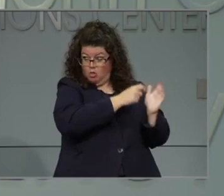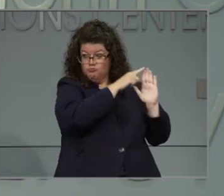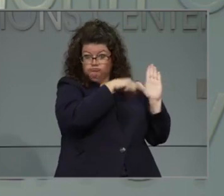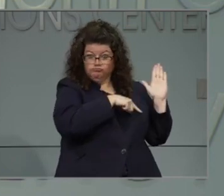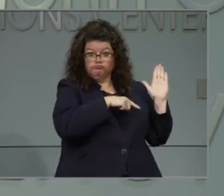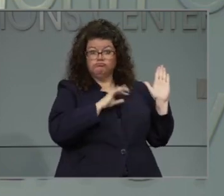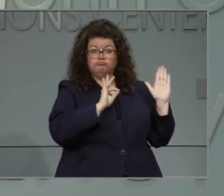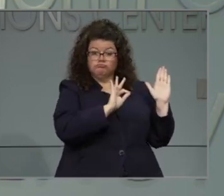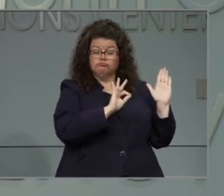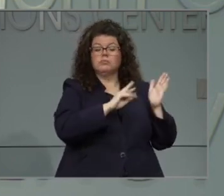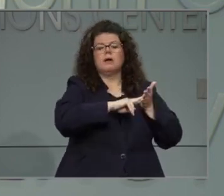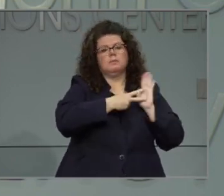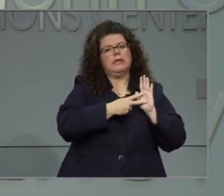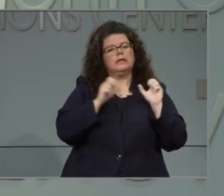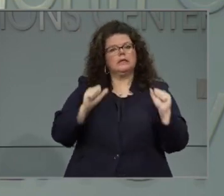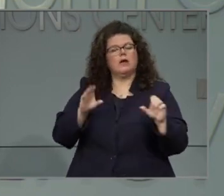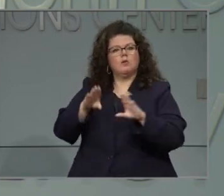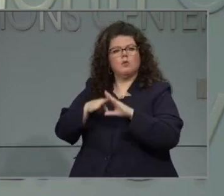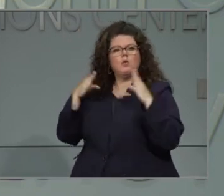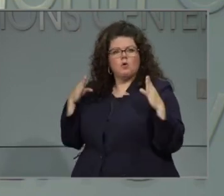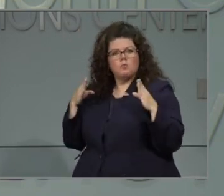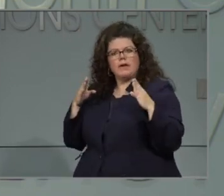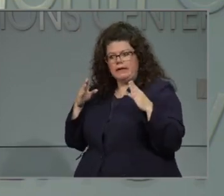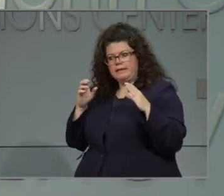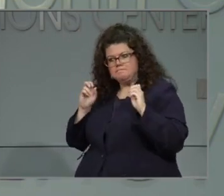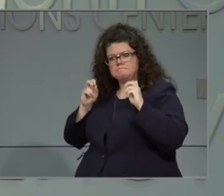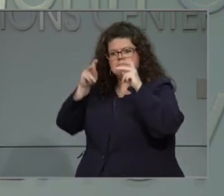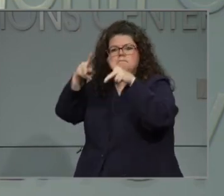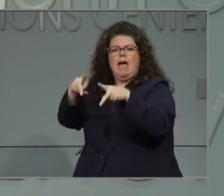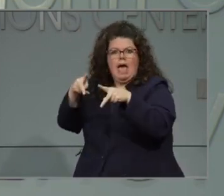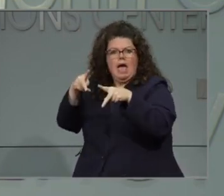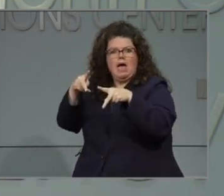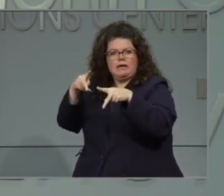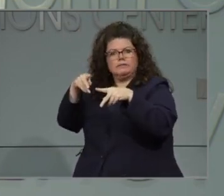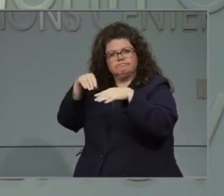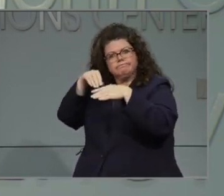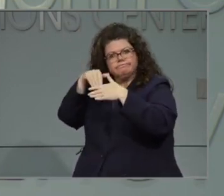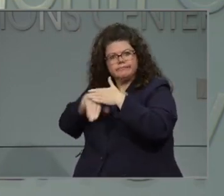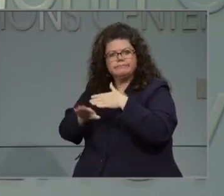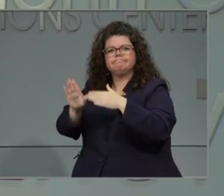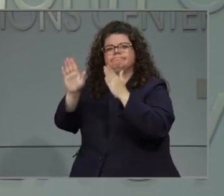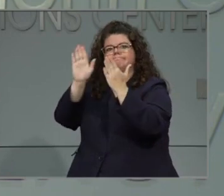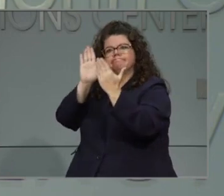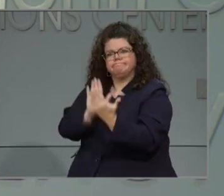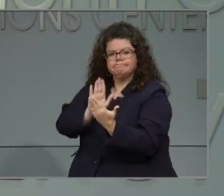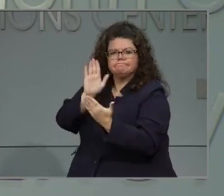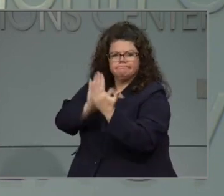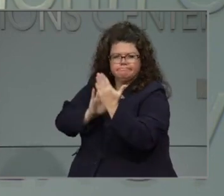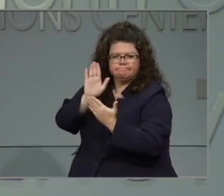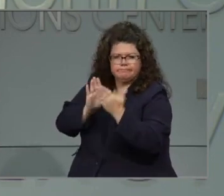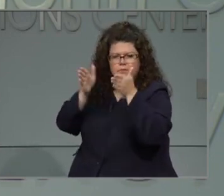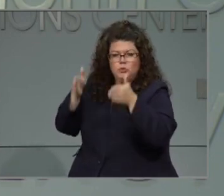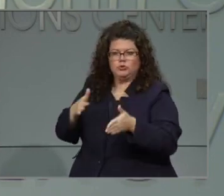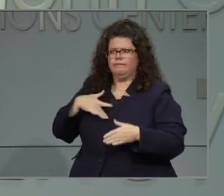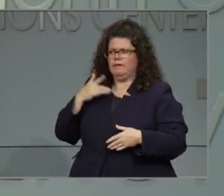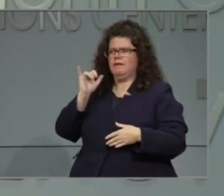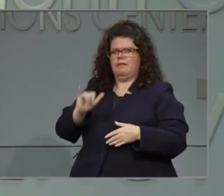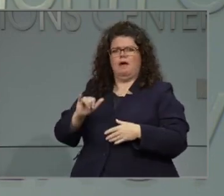more students back into the classroom. That's a positive thing, and we think all of these options are going to be positive.